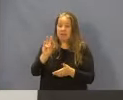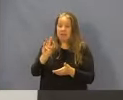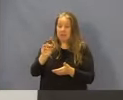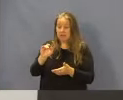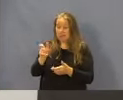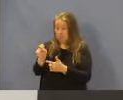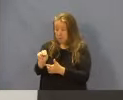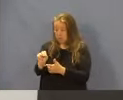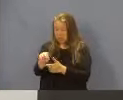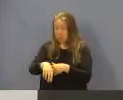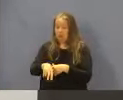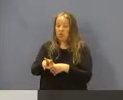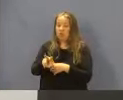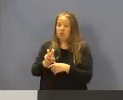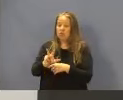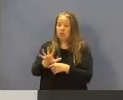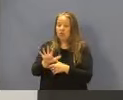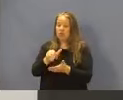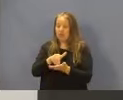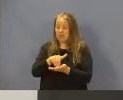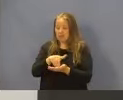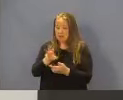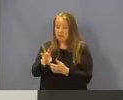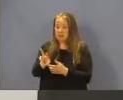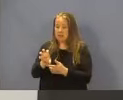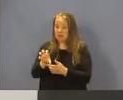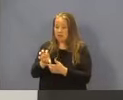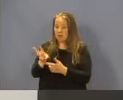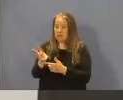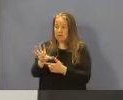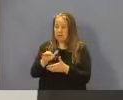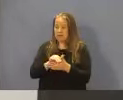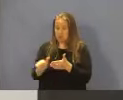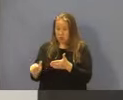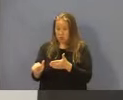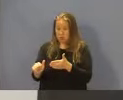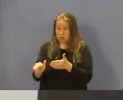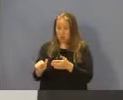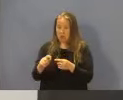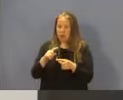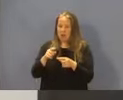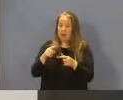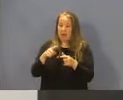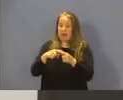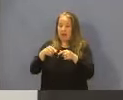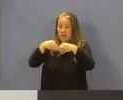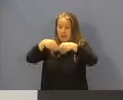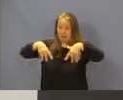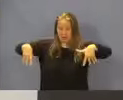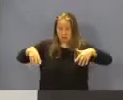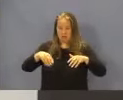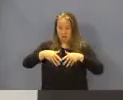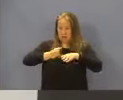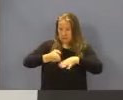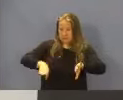,235,665. When broken out, state